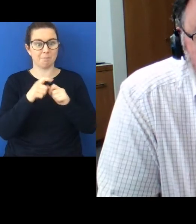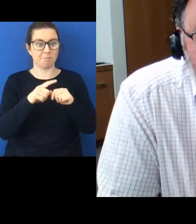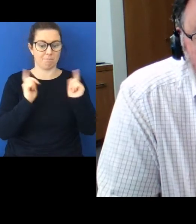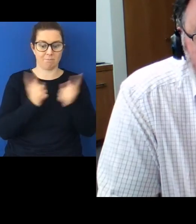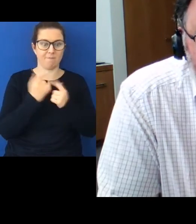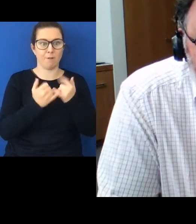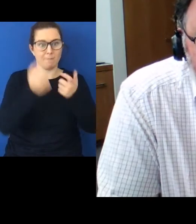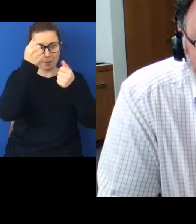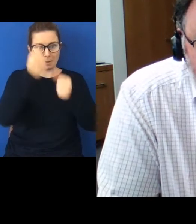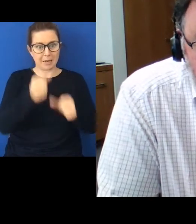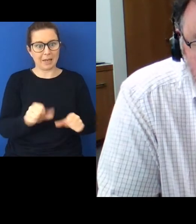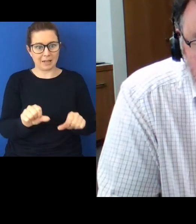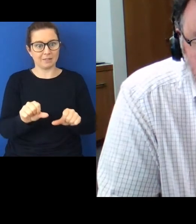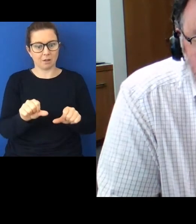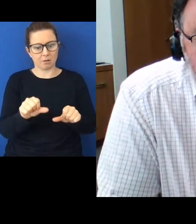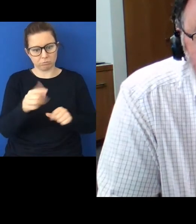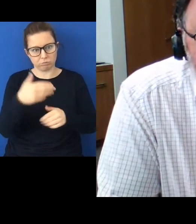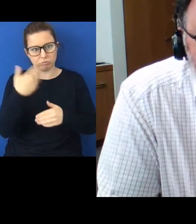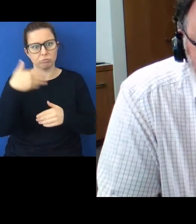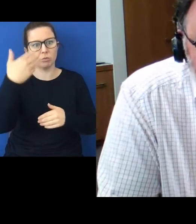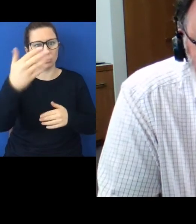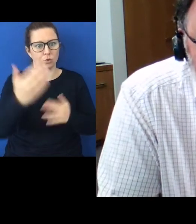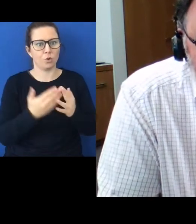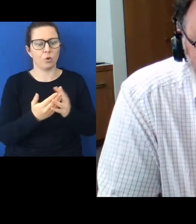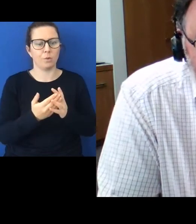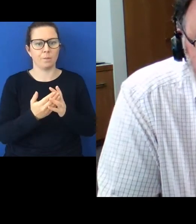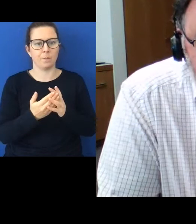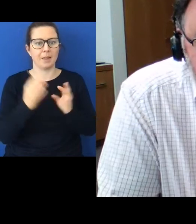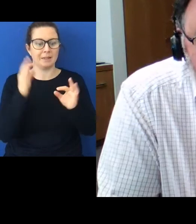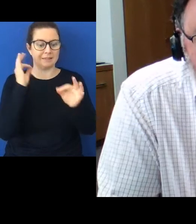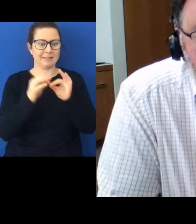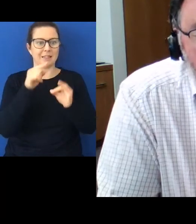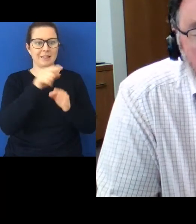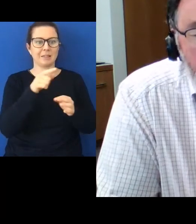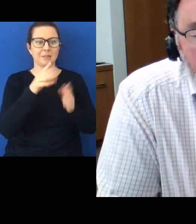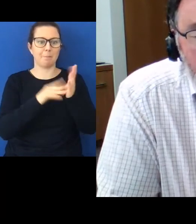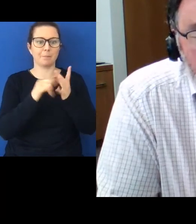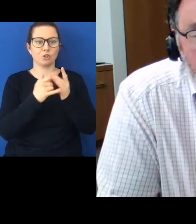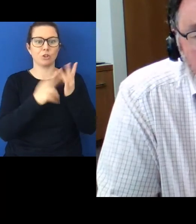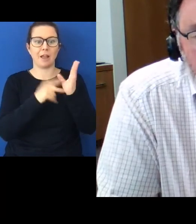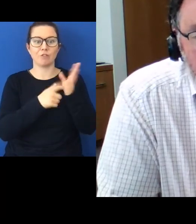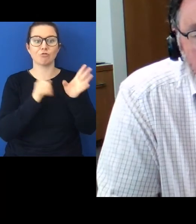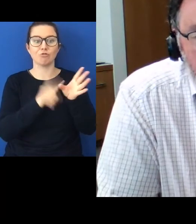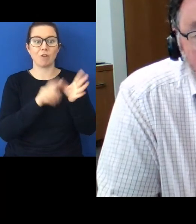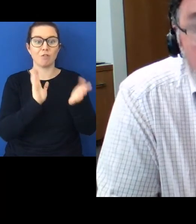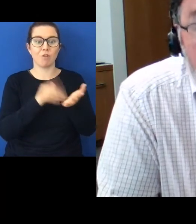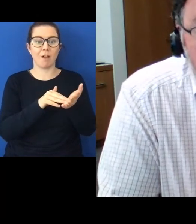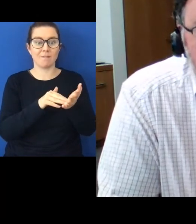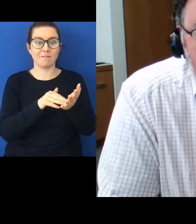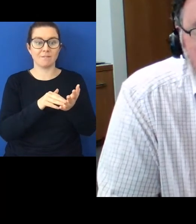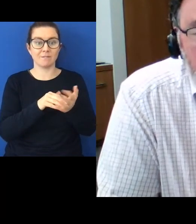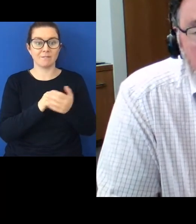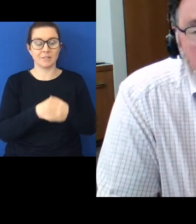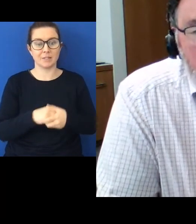over the couple of decades since the missionaries had arrived. The level of Maori literacy in 1840 in